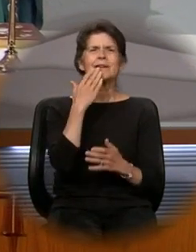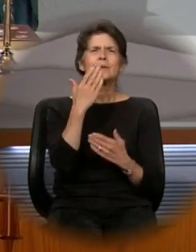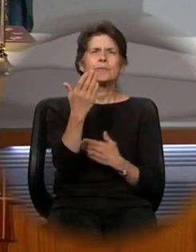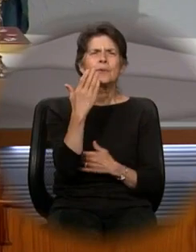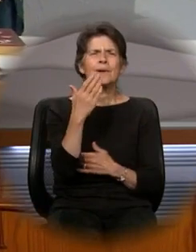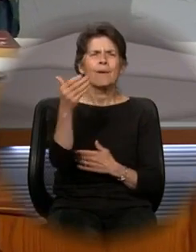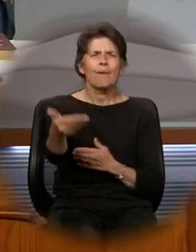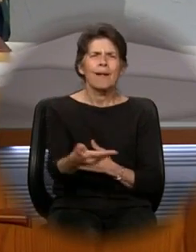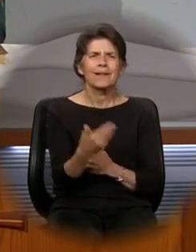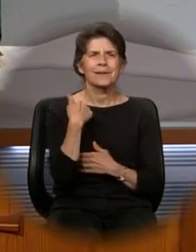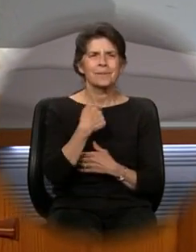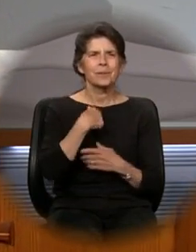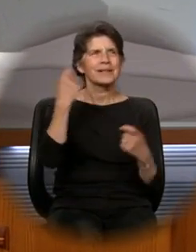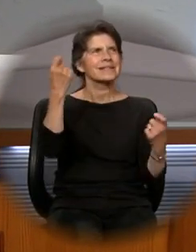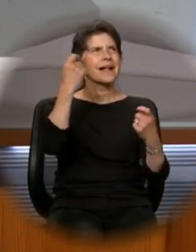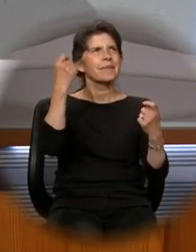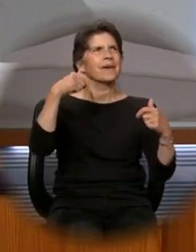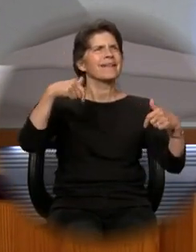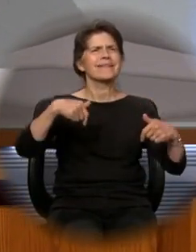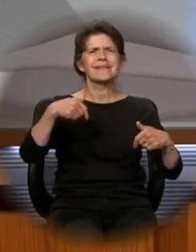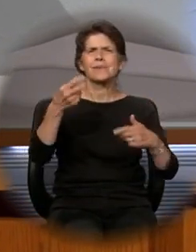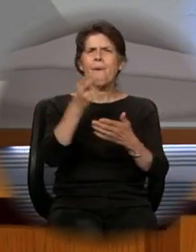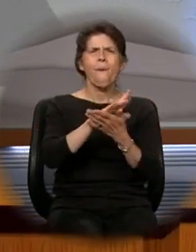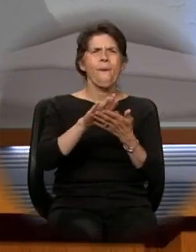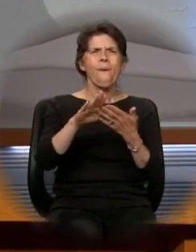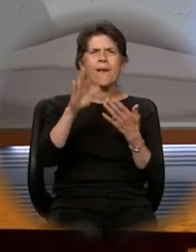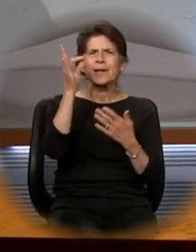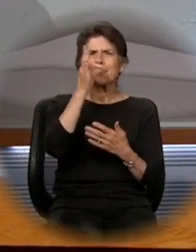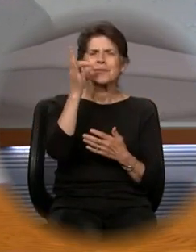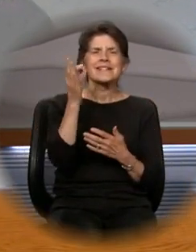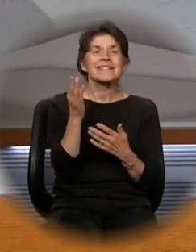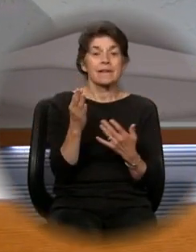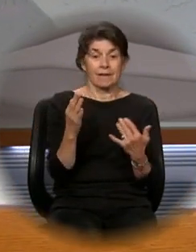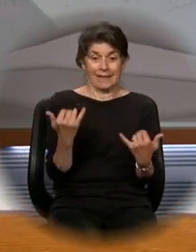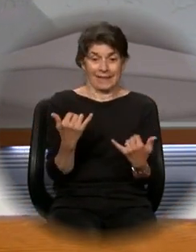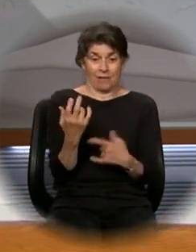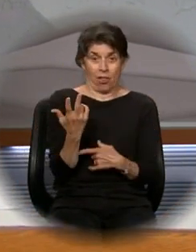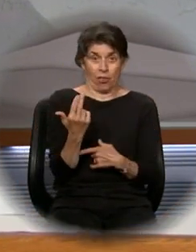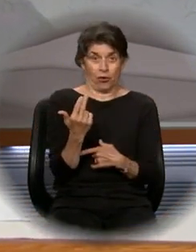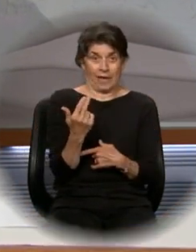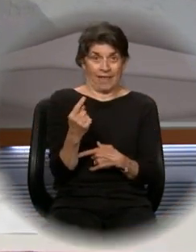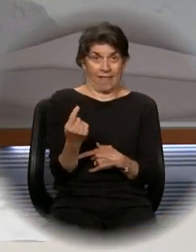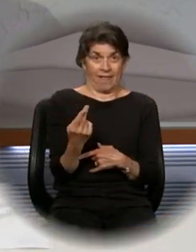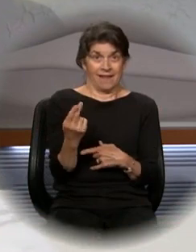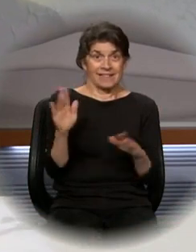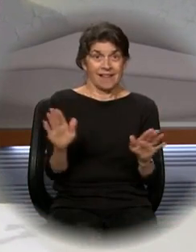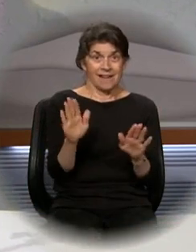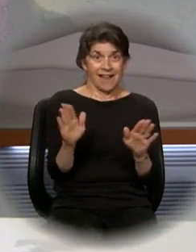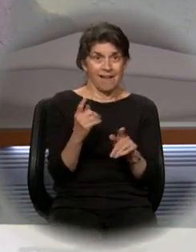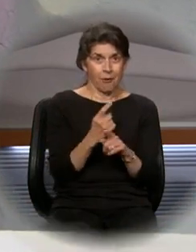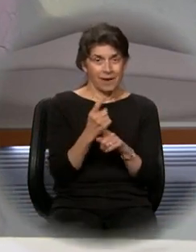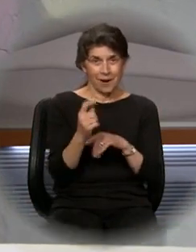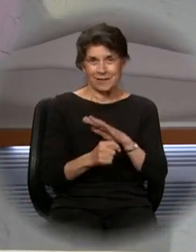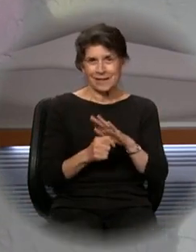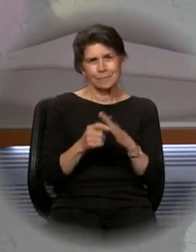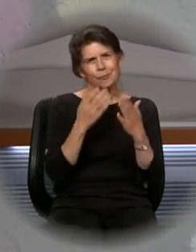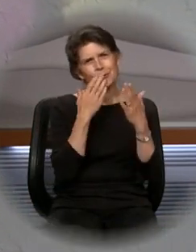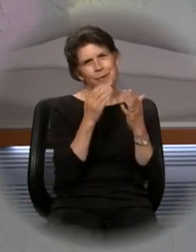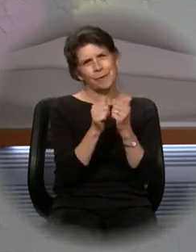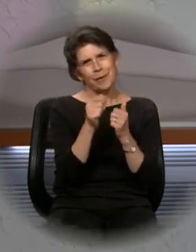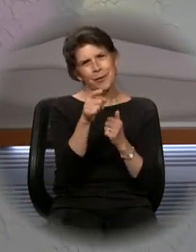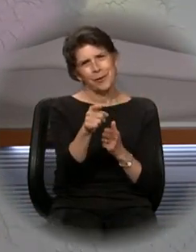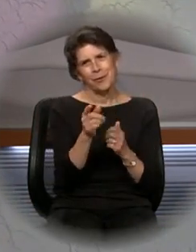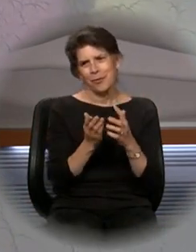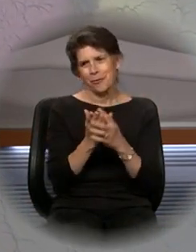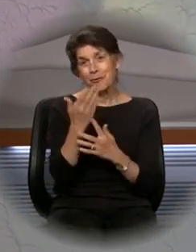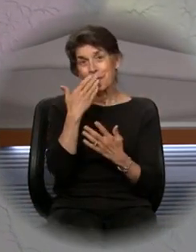welcome as we celebrate this Holy Eucharist. On this 13th Sunday of Ordinary Time. So good to be with you through